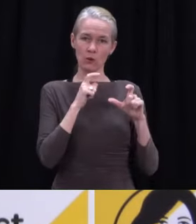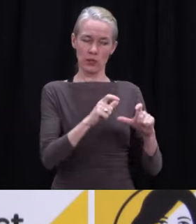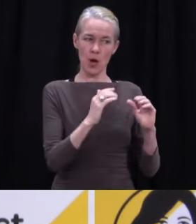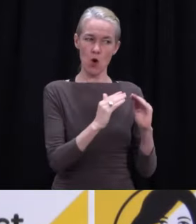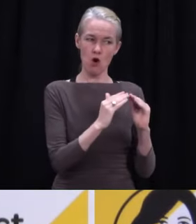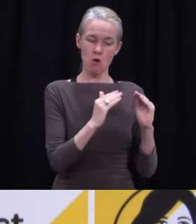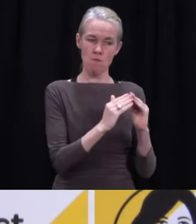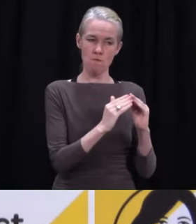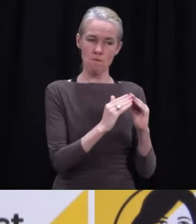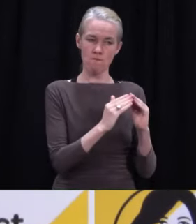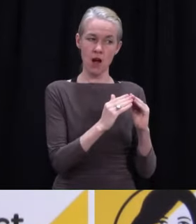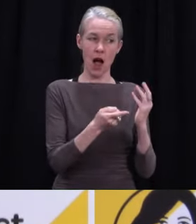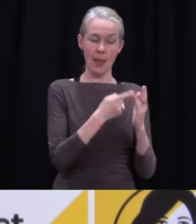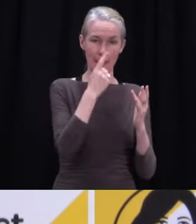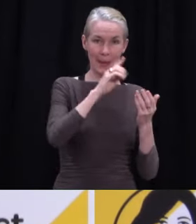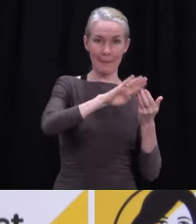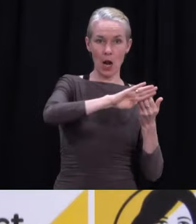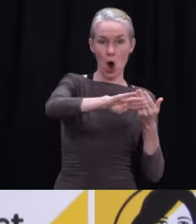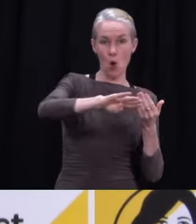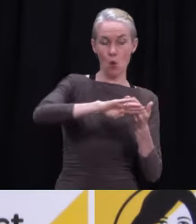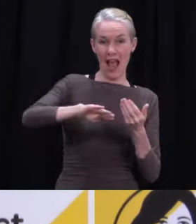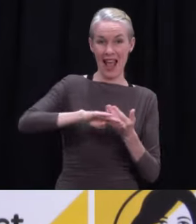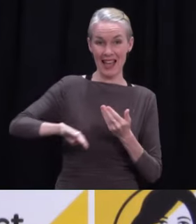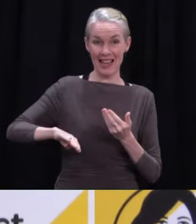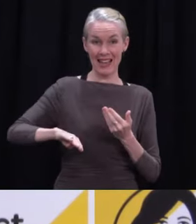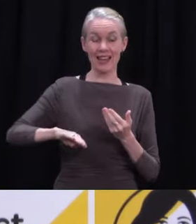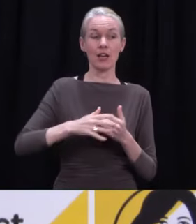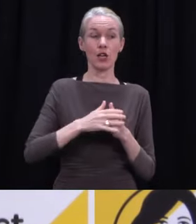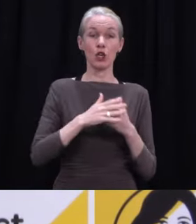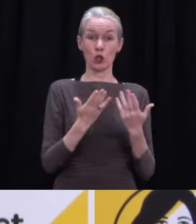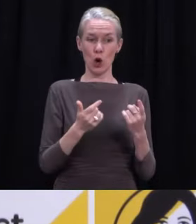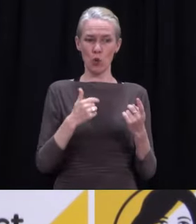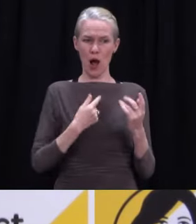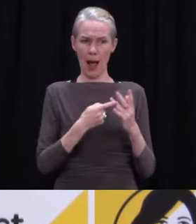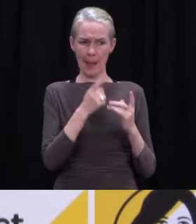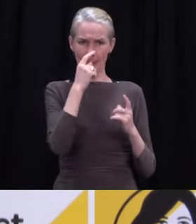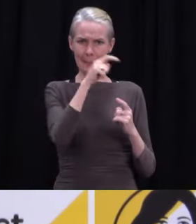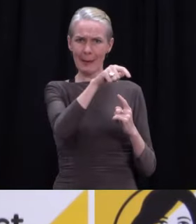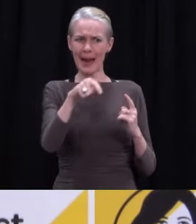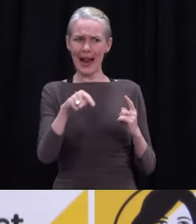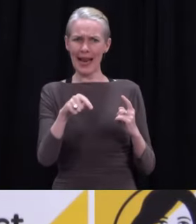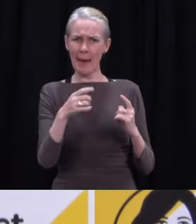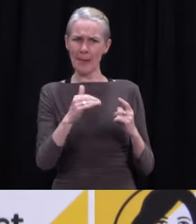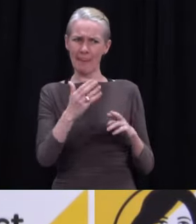isolating and testing people, just making sure there's no onward spread from those cases.